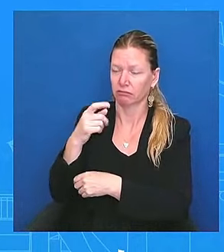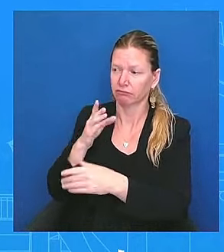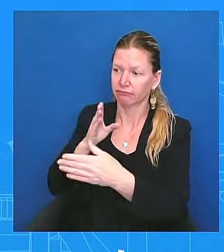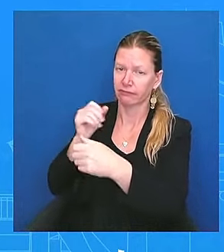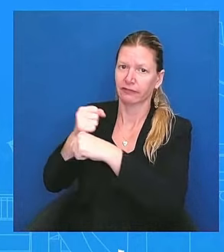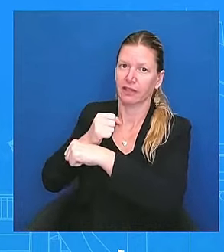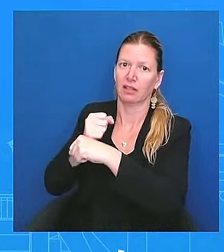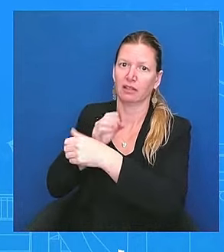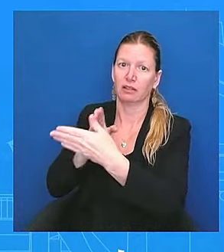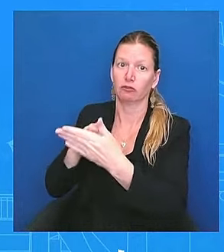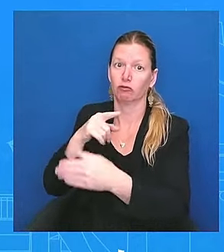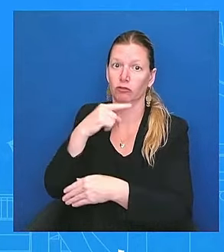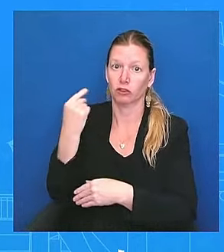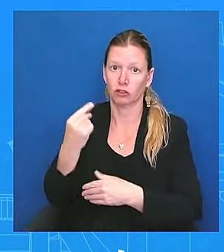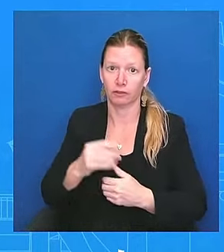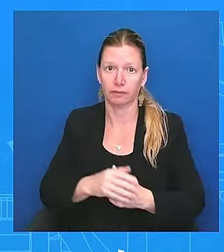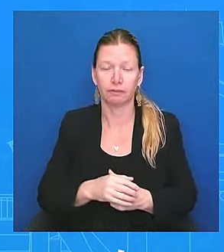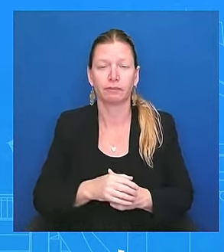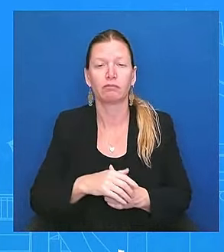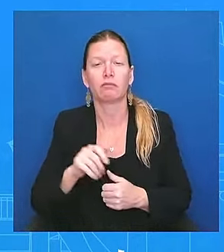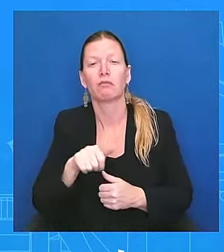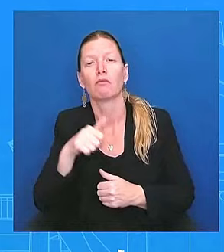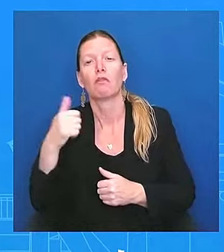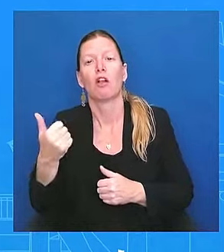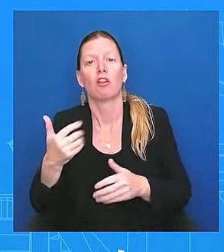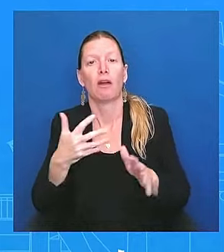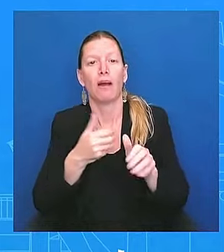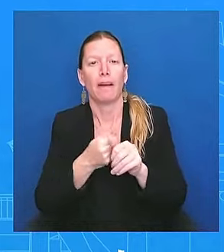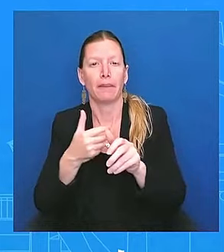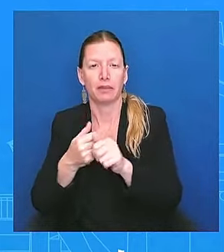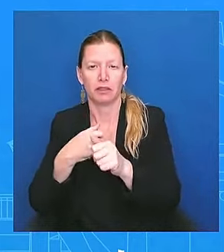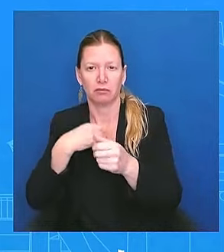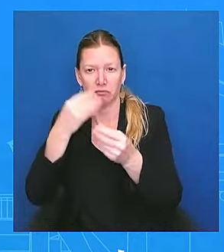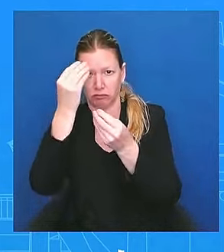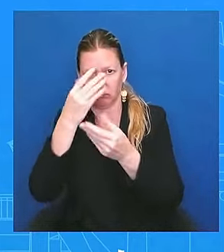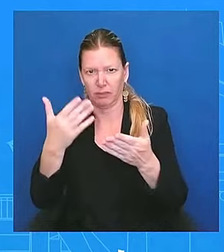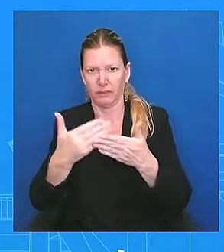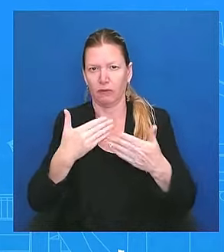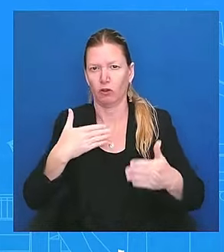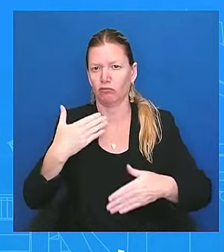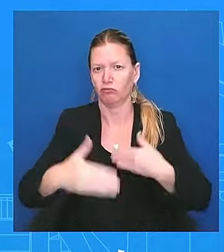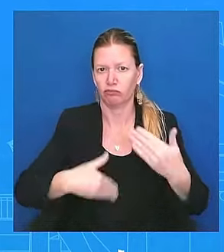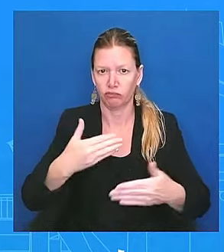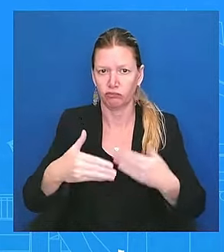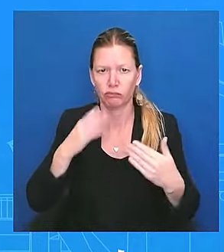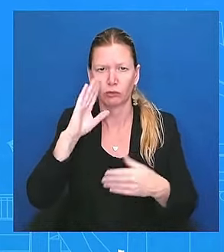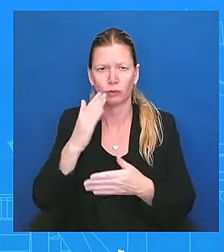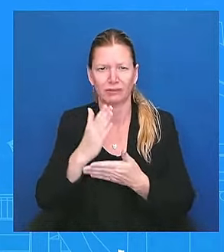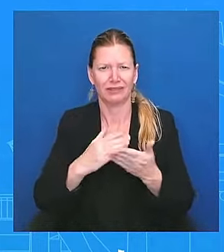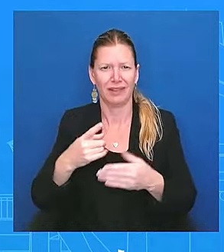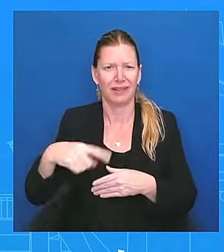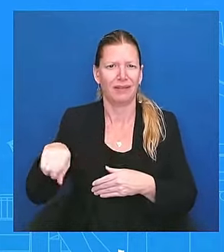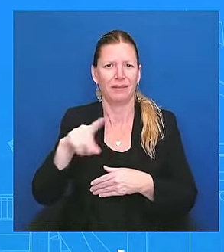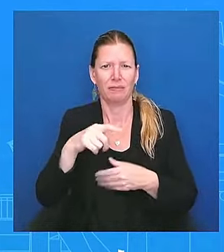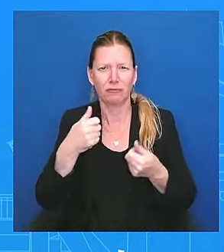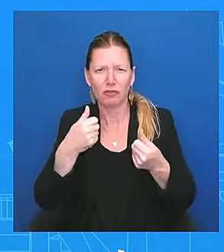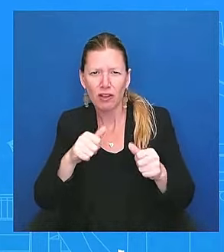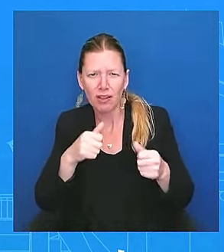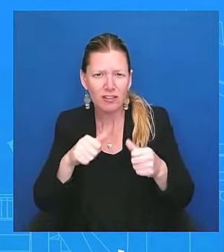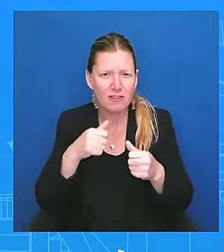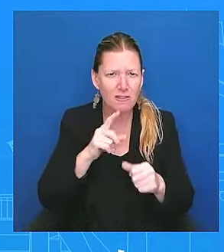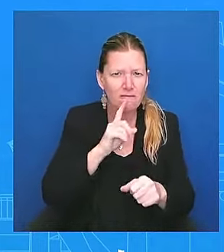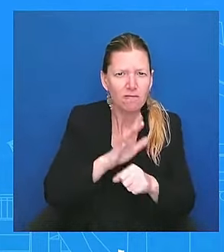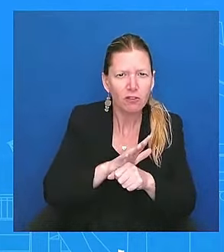for all of you before we start. I know some of some of you have been trying to confirm some of this information that I'm about to share. So I'll do it right